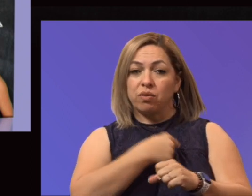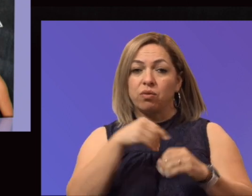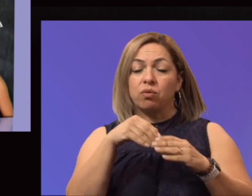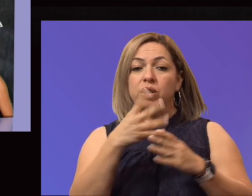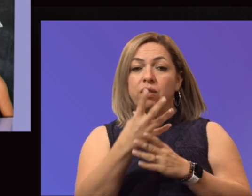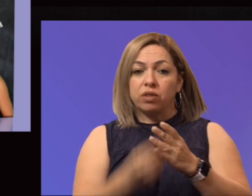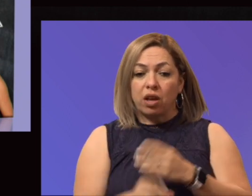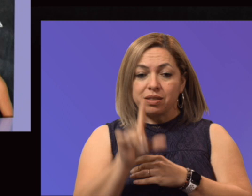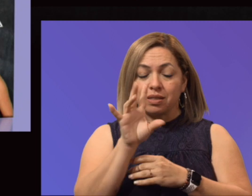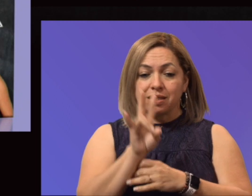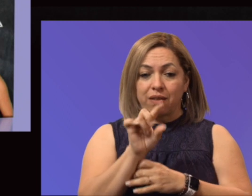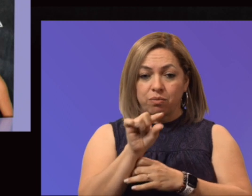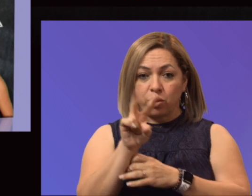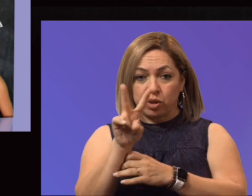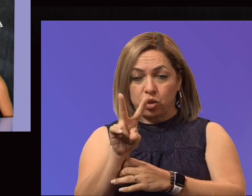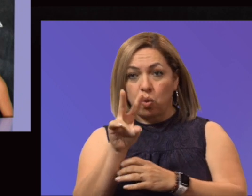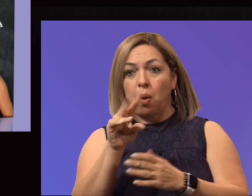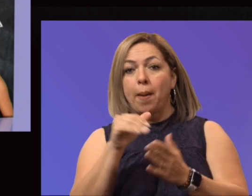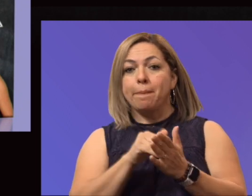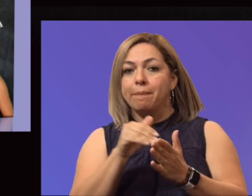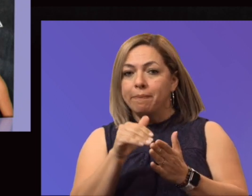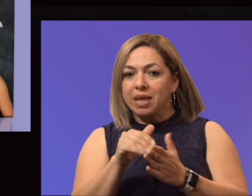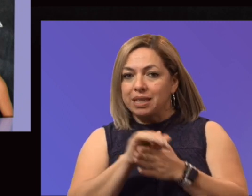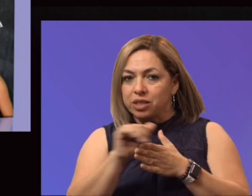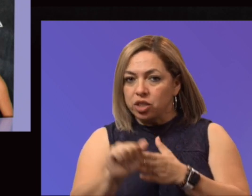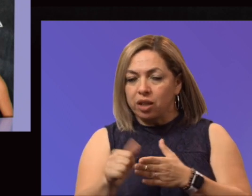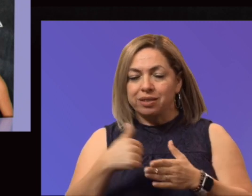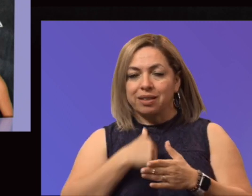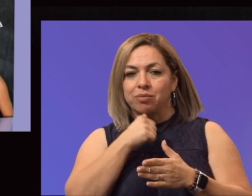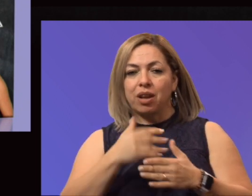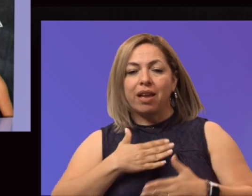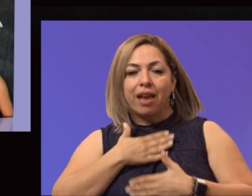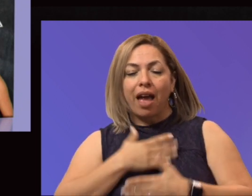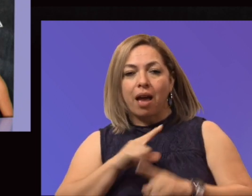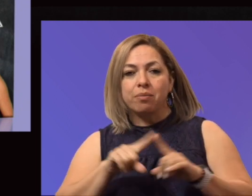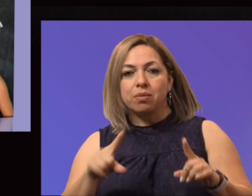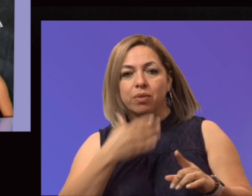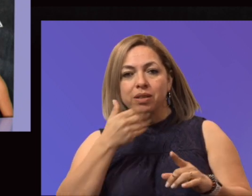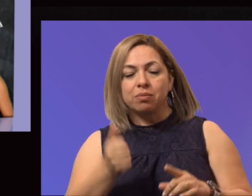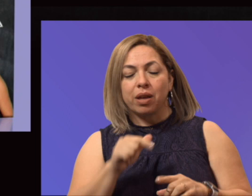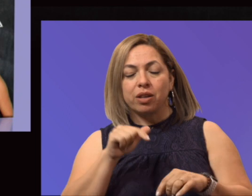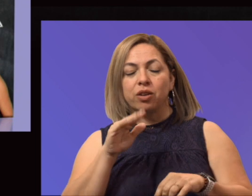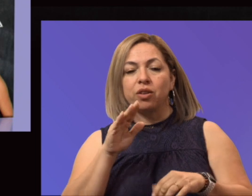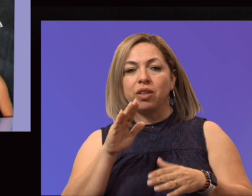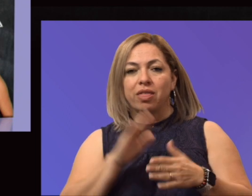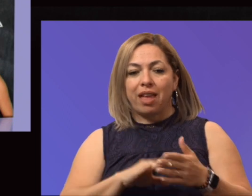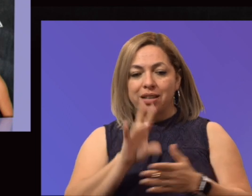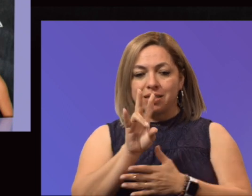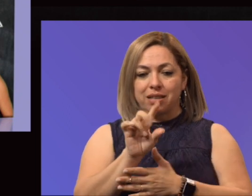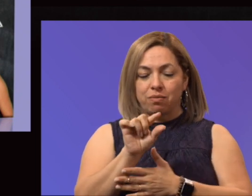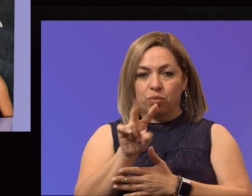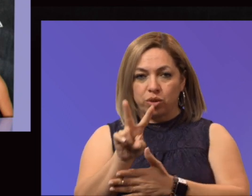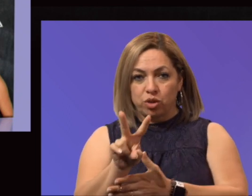happy about a $1.1 million cut, but it's certainly better than the $7.2 million that we would have seen had we been funded